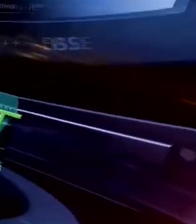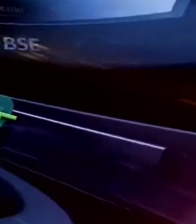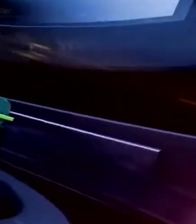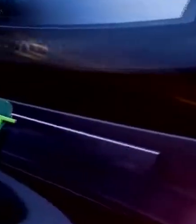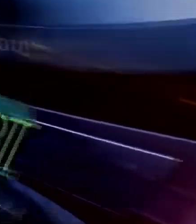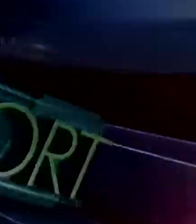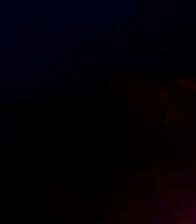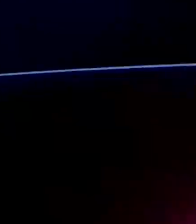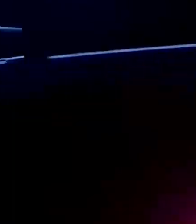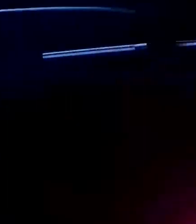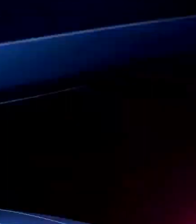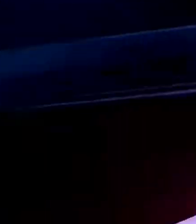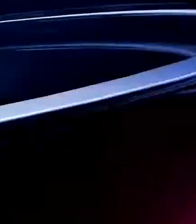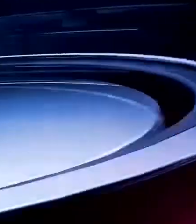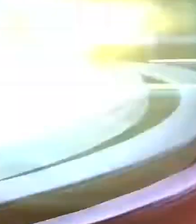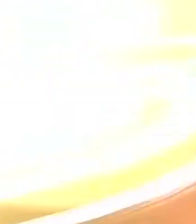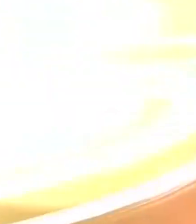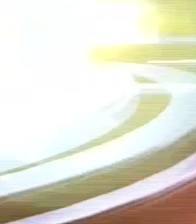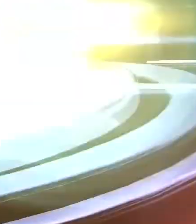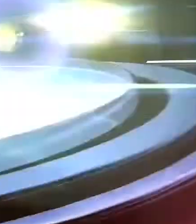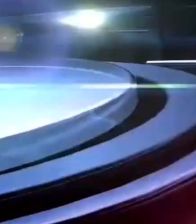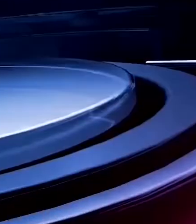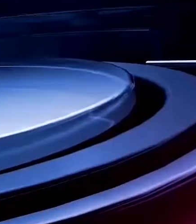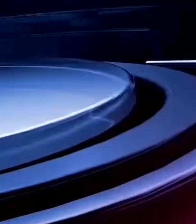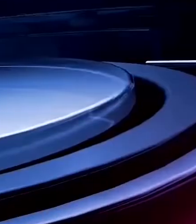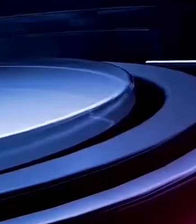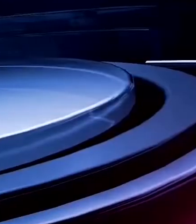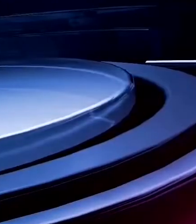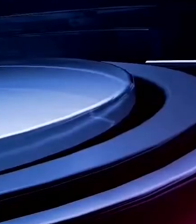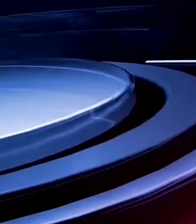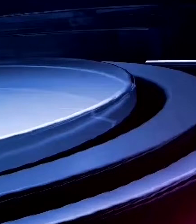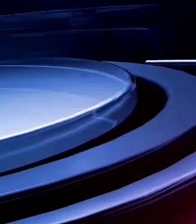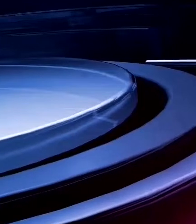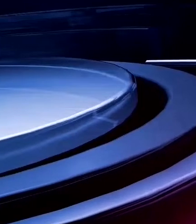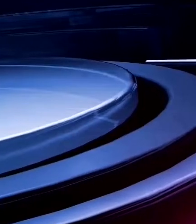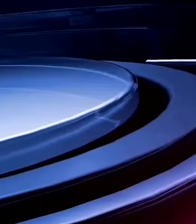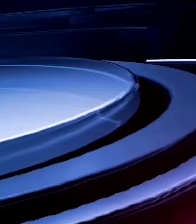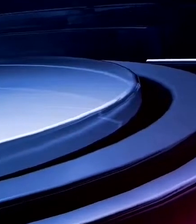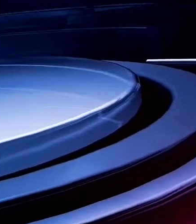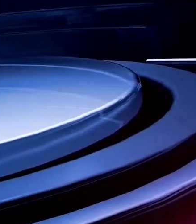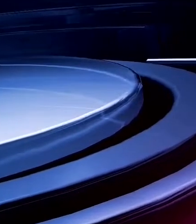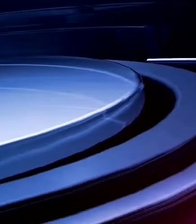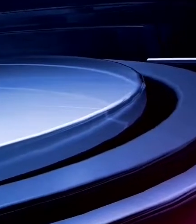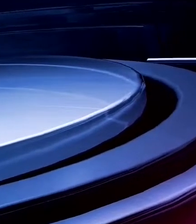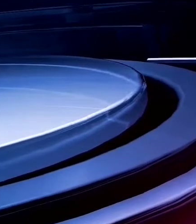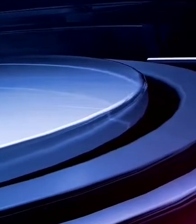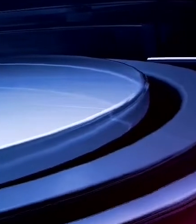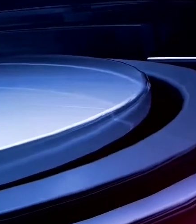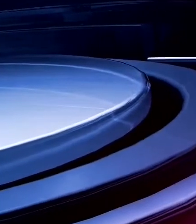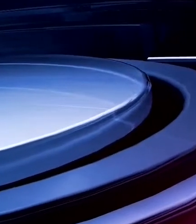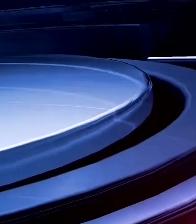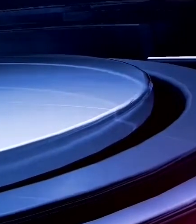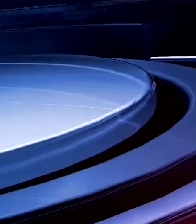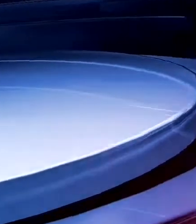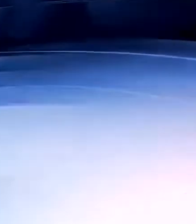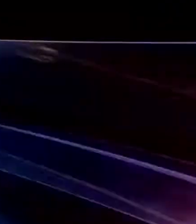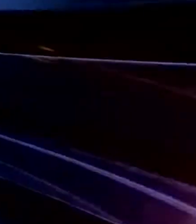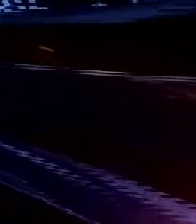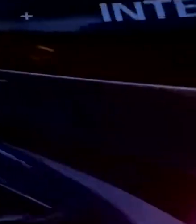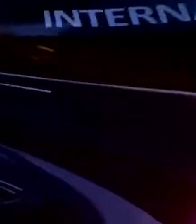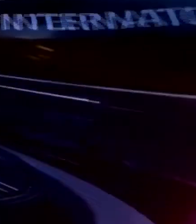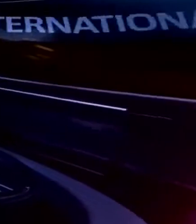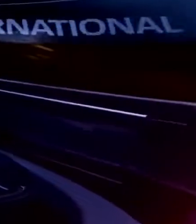The Business Report brought to you by the Youth Entrepreneurship Scheme, the Department of the Ministry of Youth and Community Empowerment,